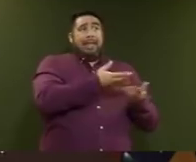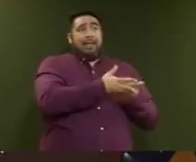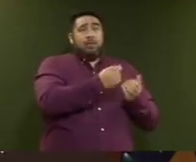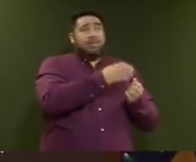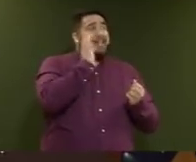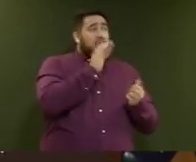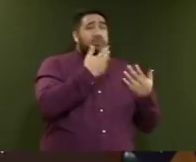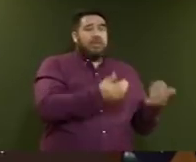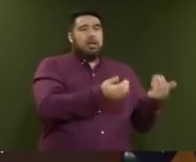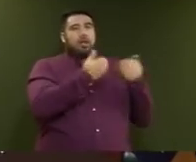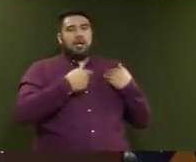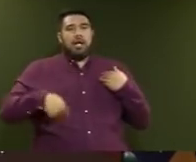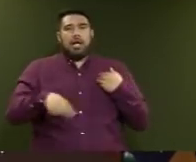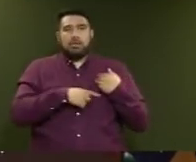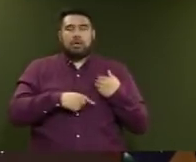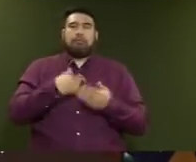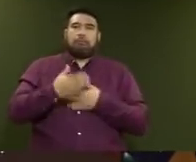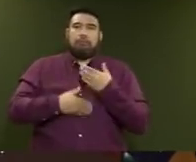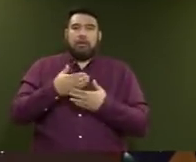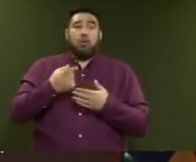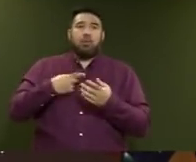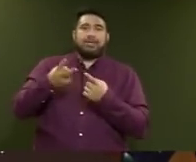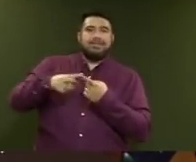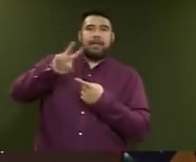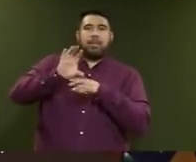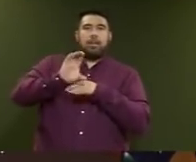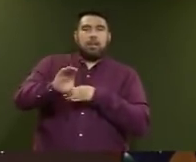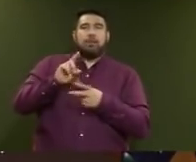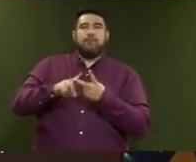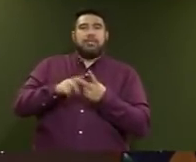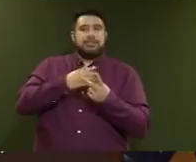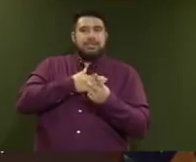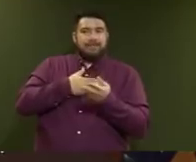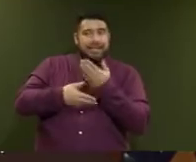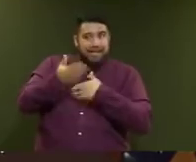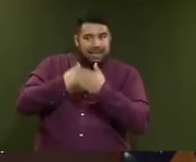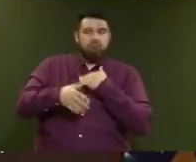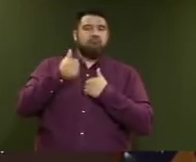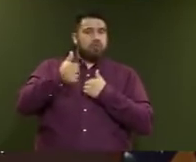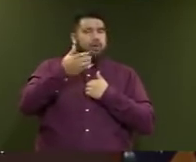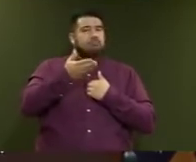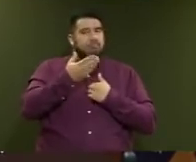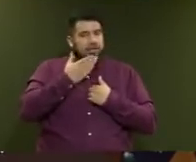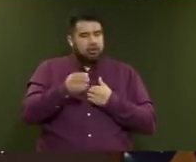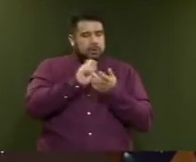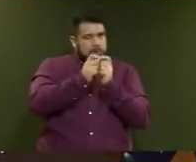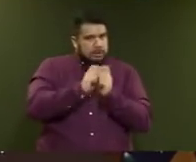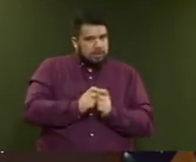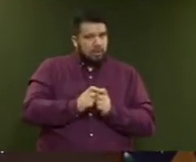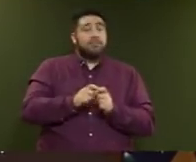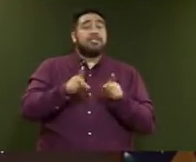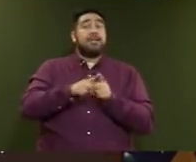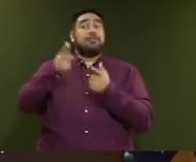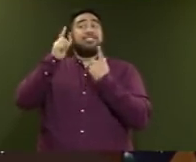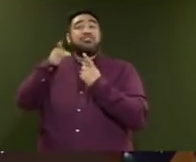because we doubled the offer. We addressed the safety concerns. And just as we have with teachers, we've already